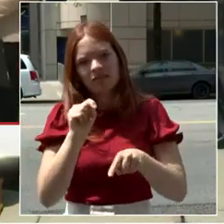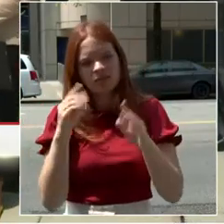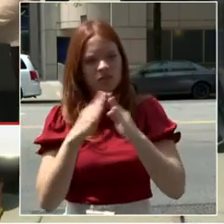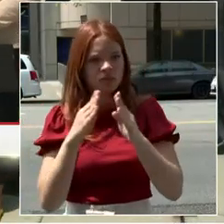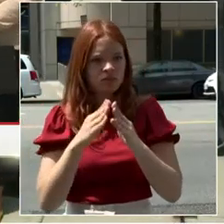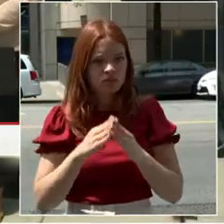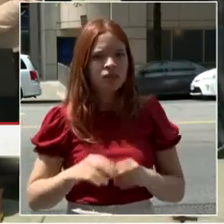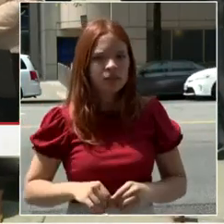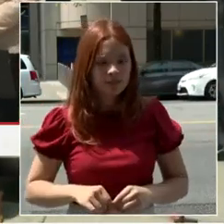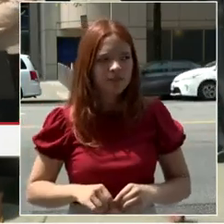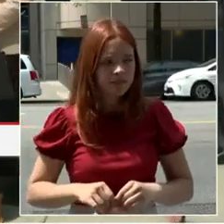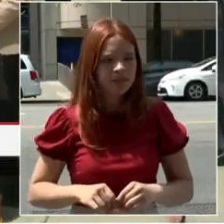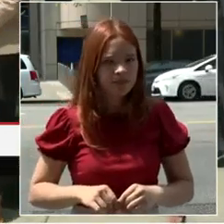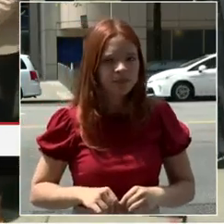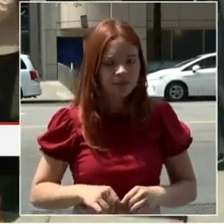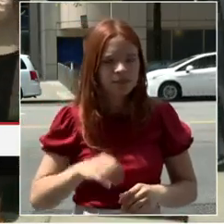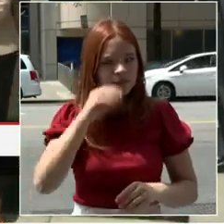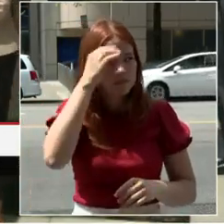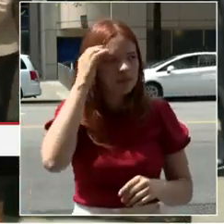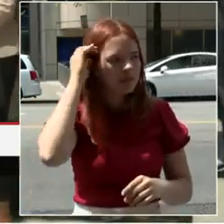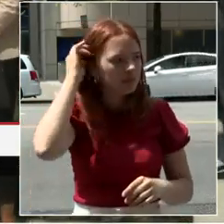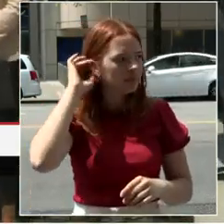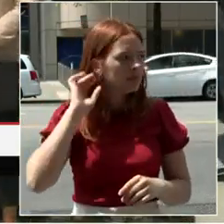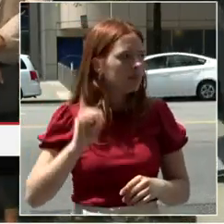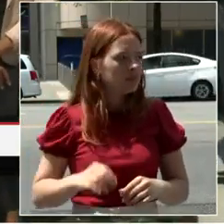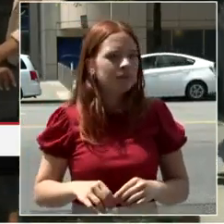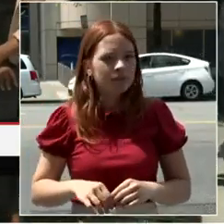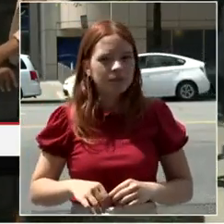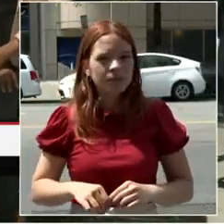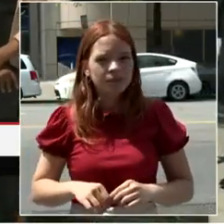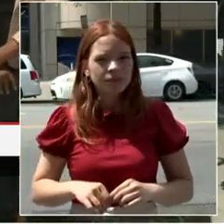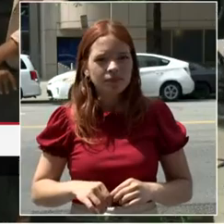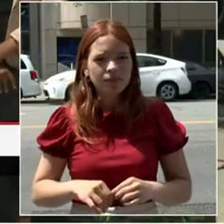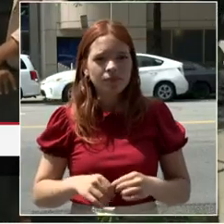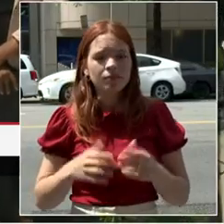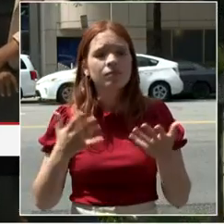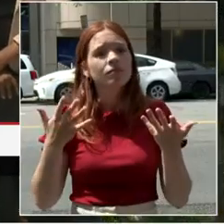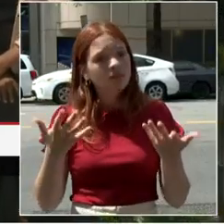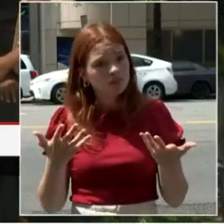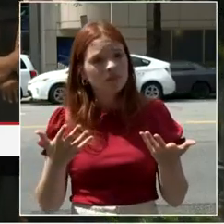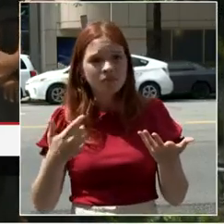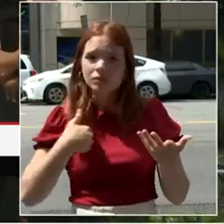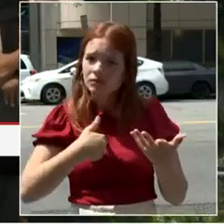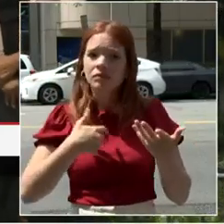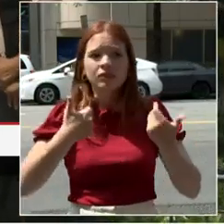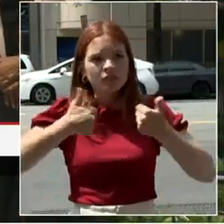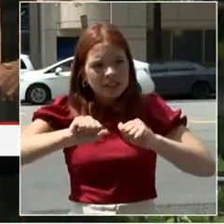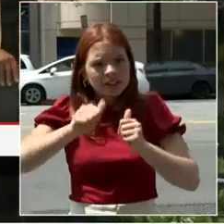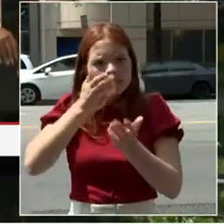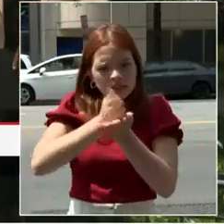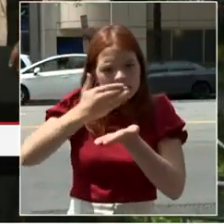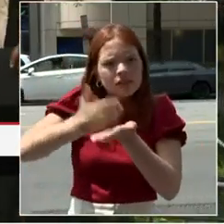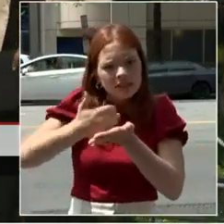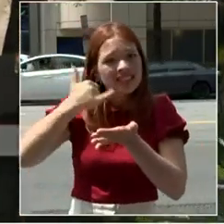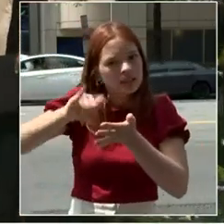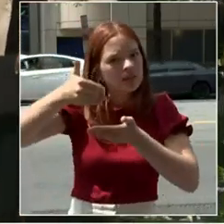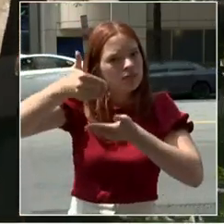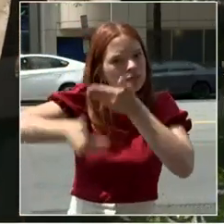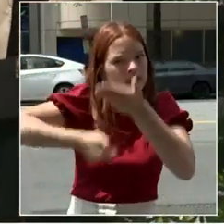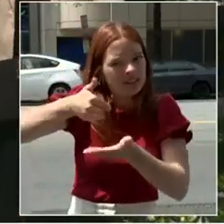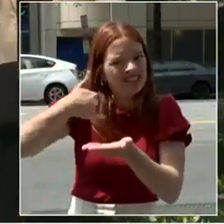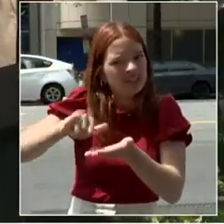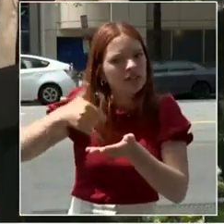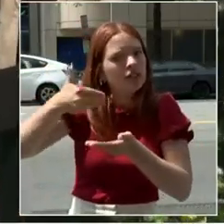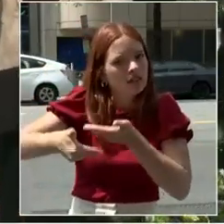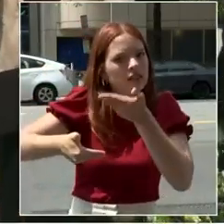mentioned, we're doing that throughout our budget process that we've been engaged in over the last several months. There's some highlights like